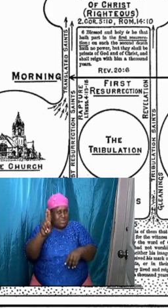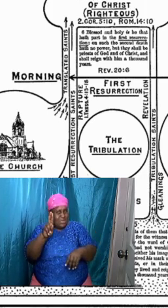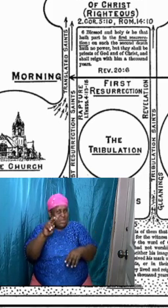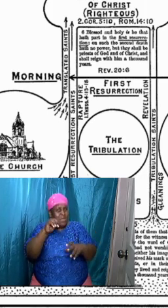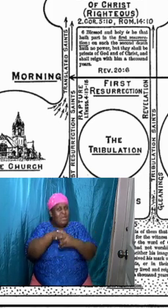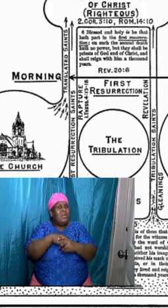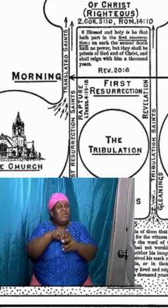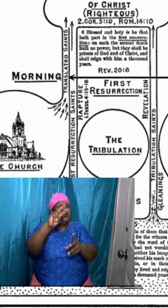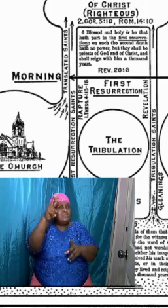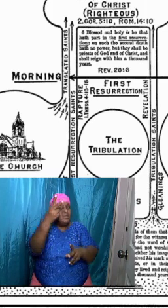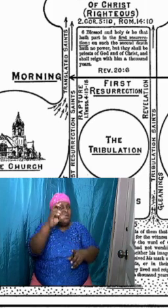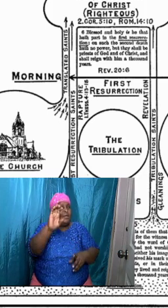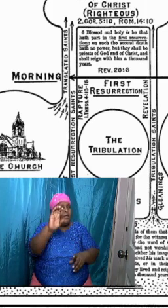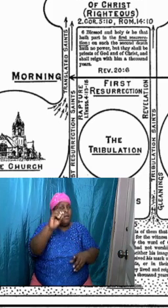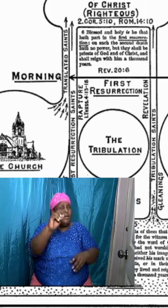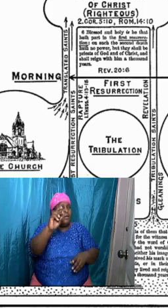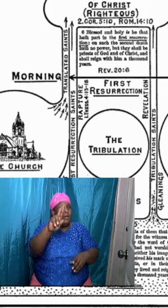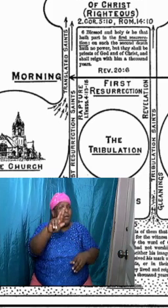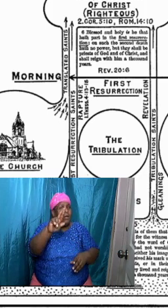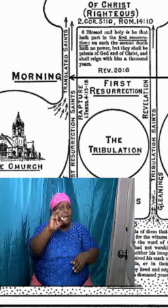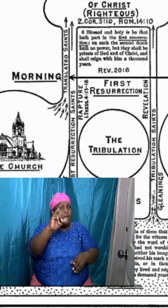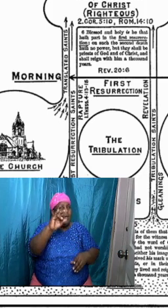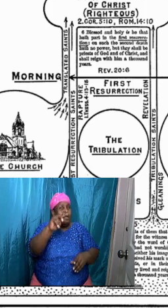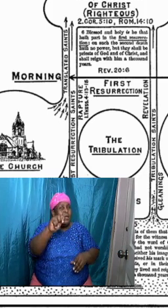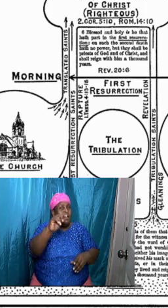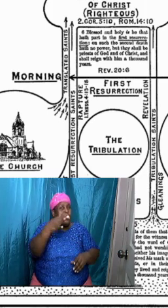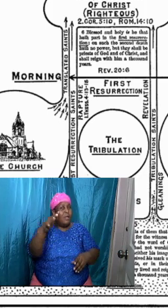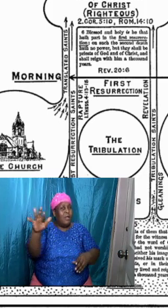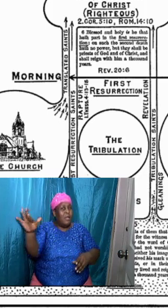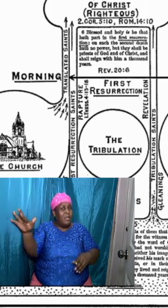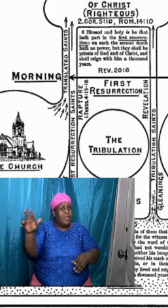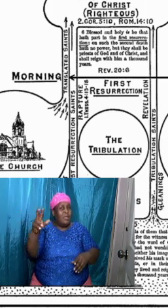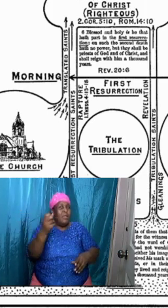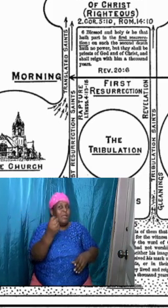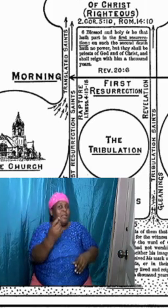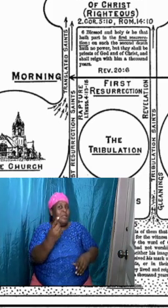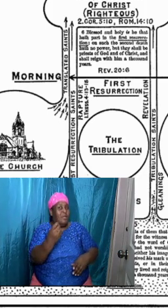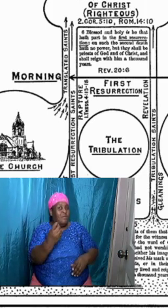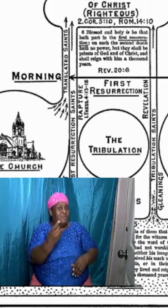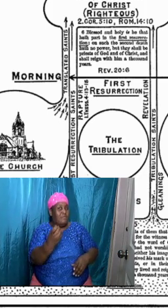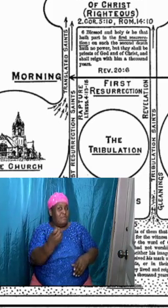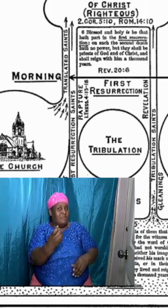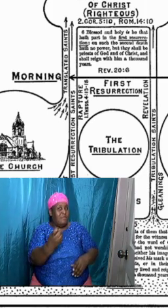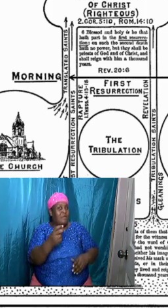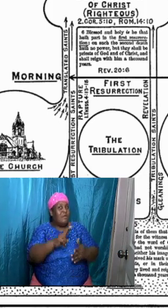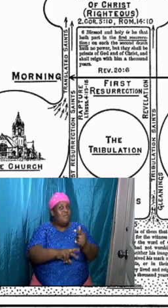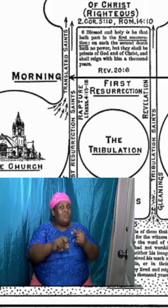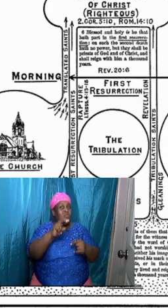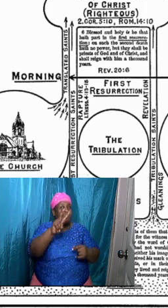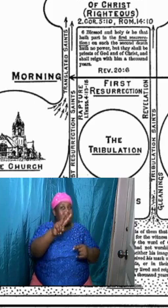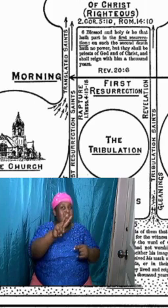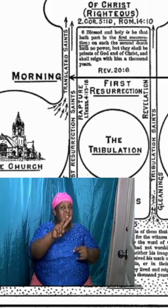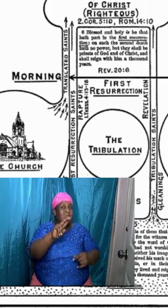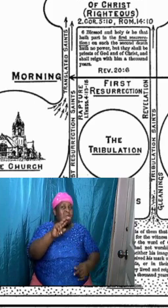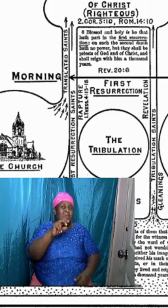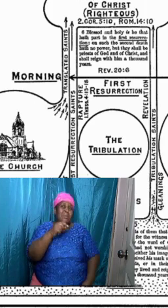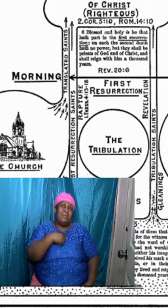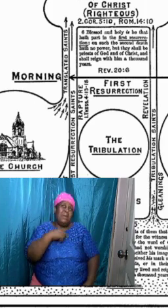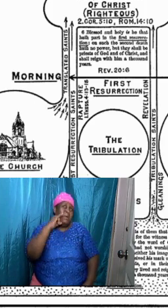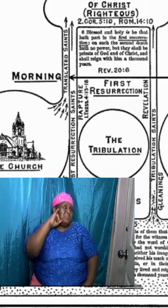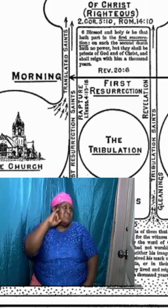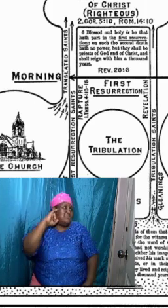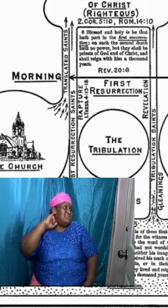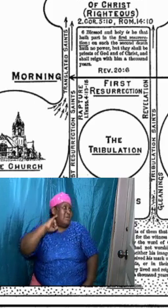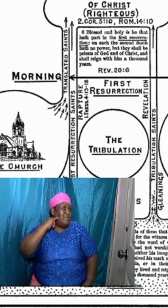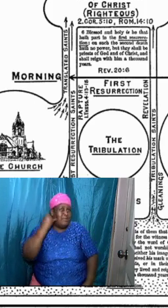Corinthians chapter 11 and verse 2 For I am jealous over you with